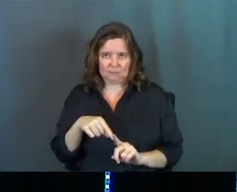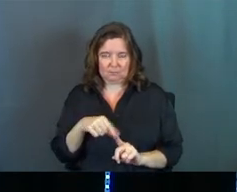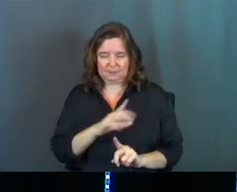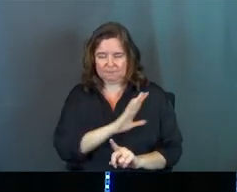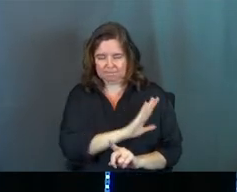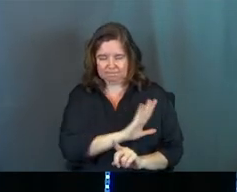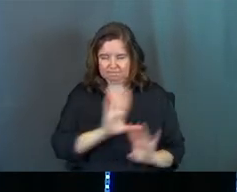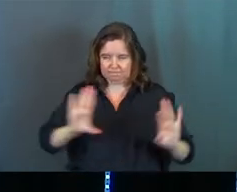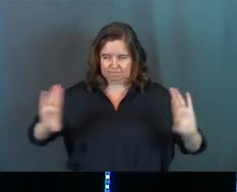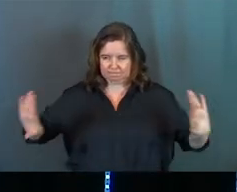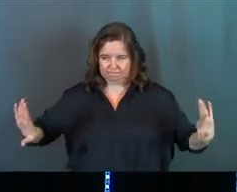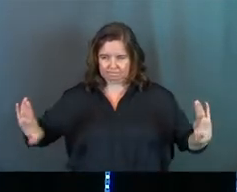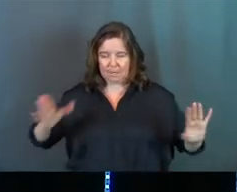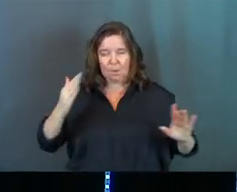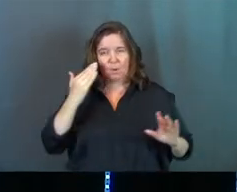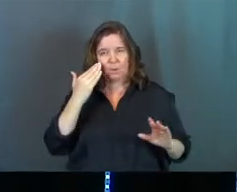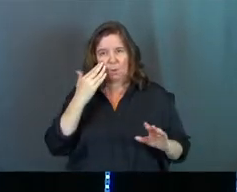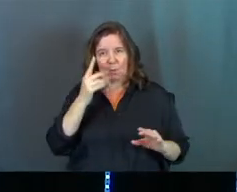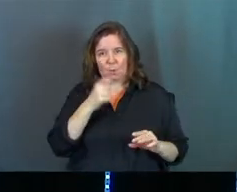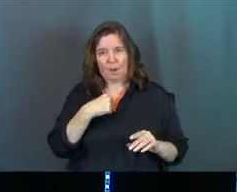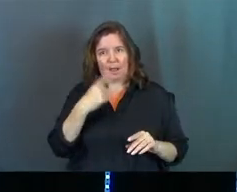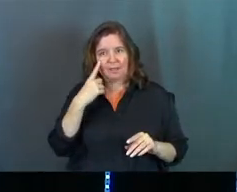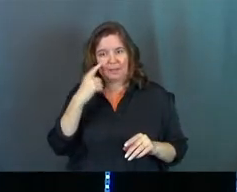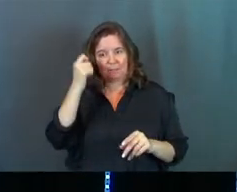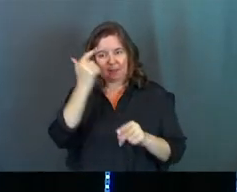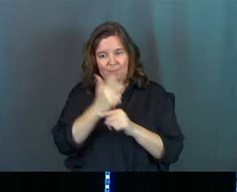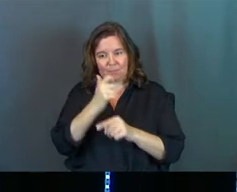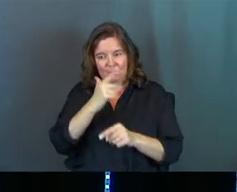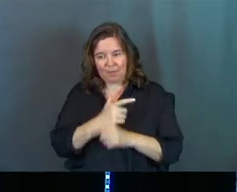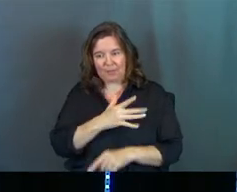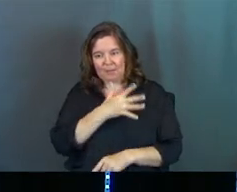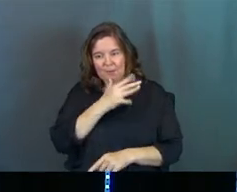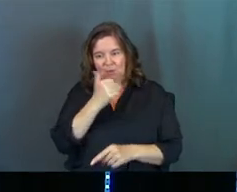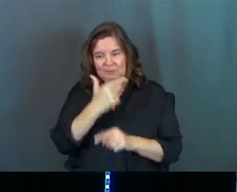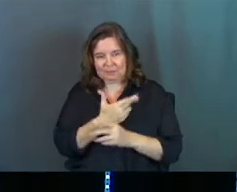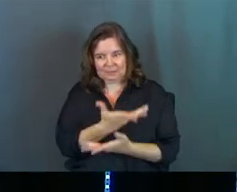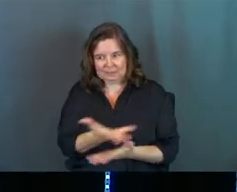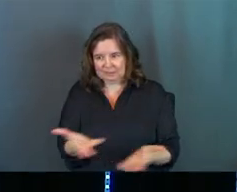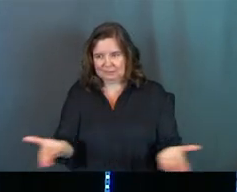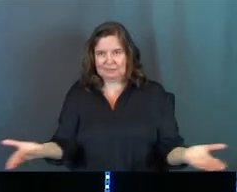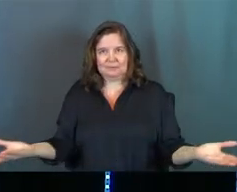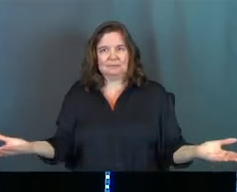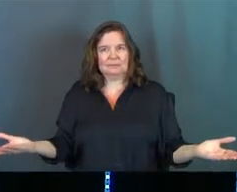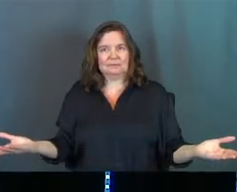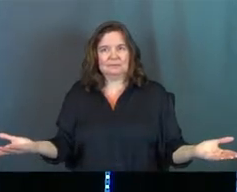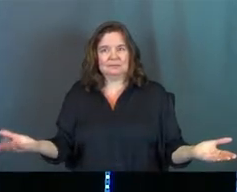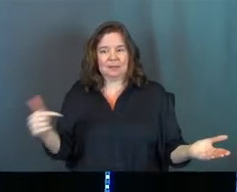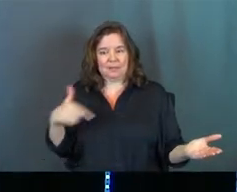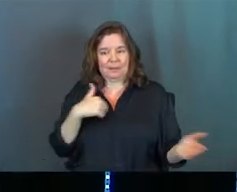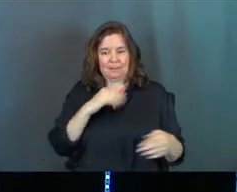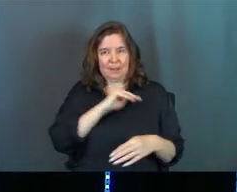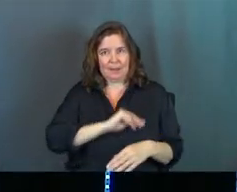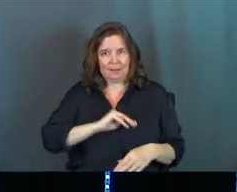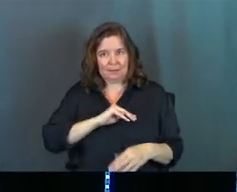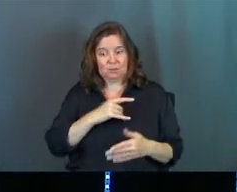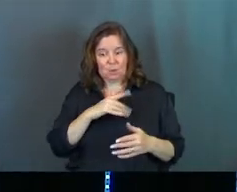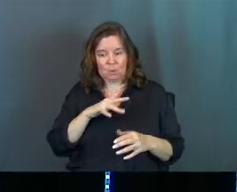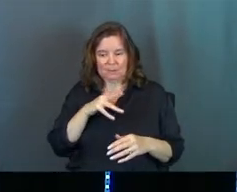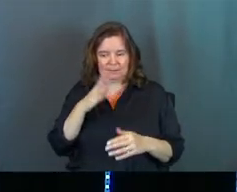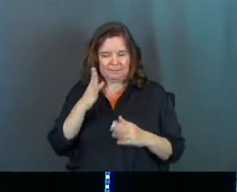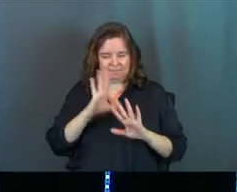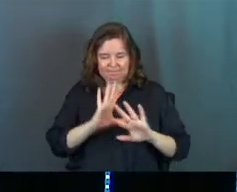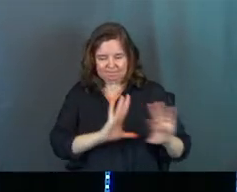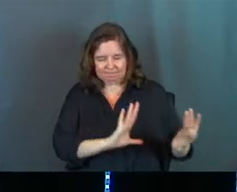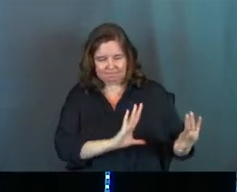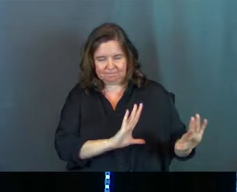And I want you to know who my brothers and my mother and my sisters are. Because they're right here. Right? So he cuts through this tradition and he's like,